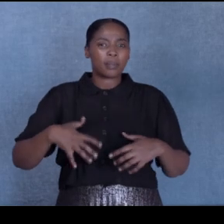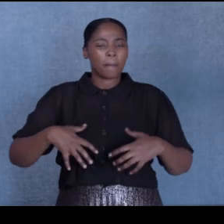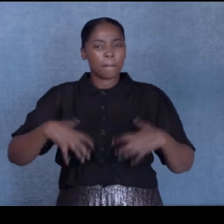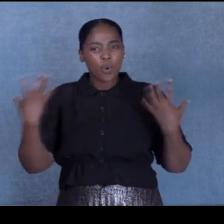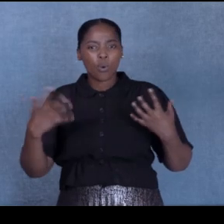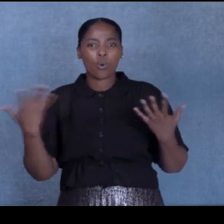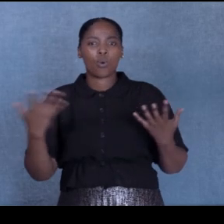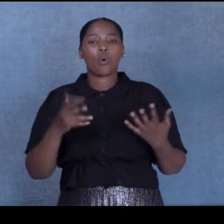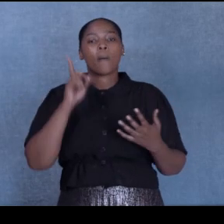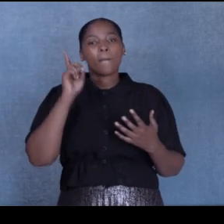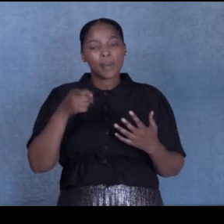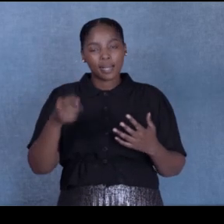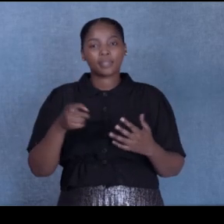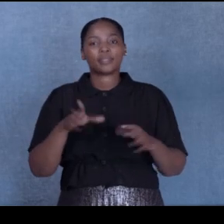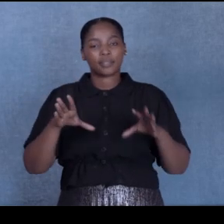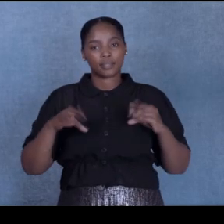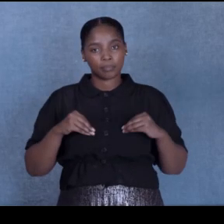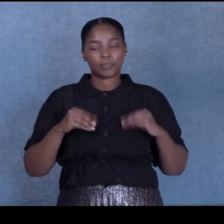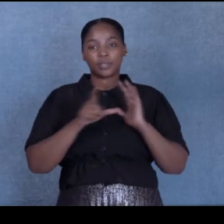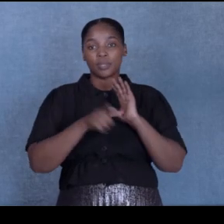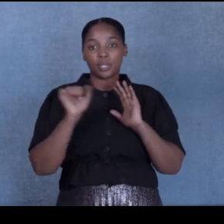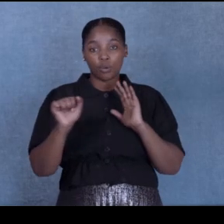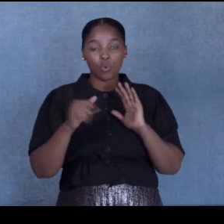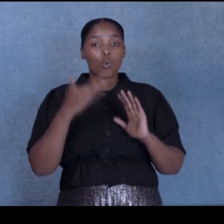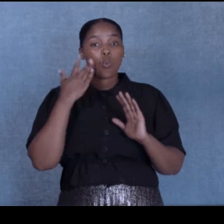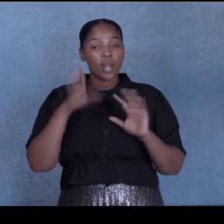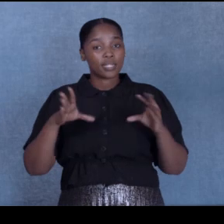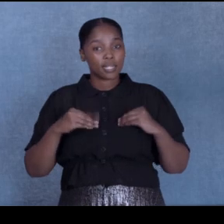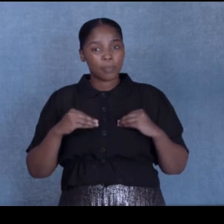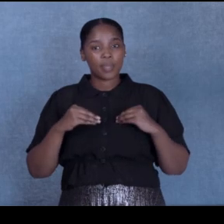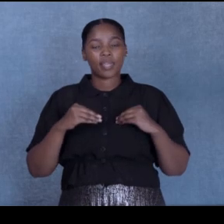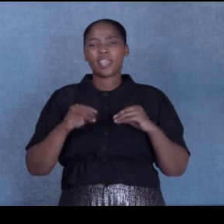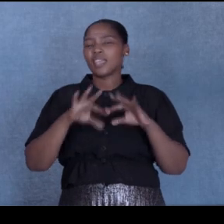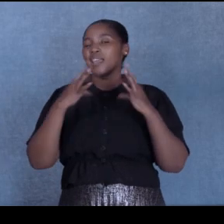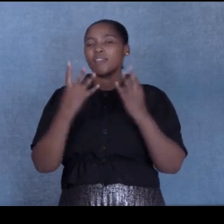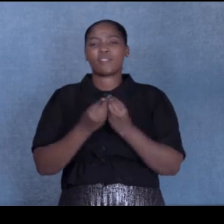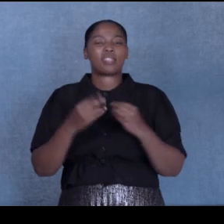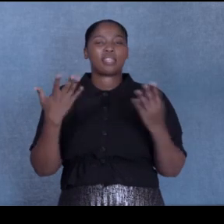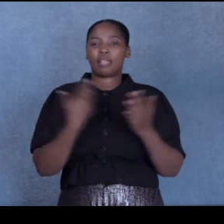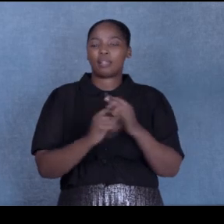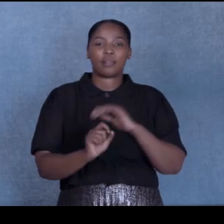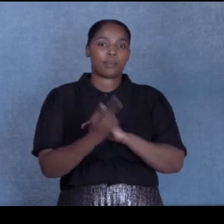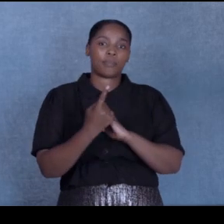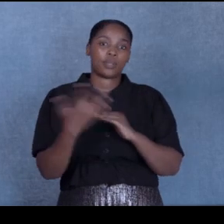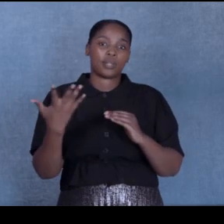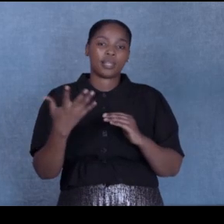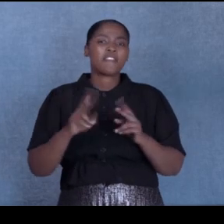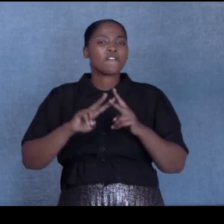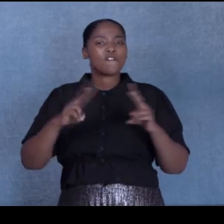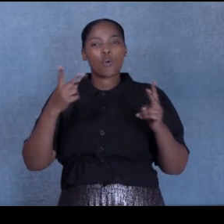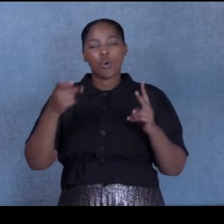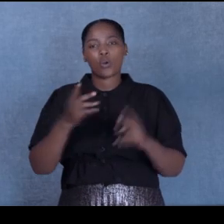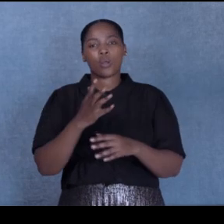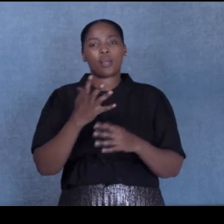disability. Once you accept it, anything is the sky's then the limit. But it's very hard to accept.